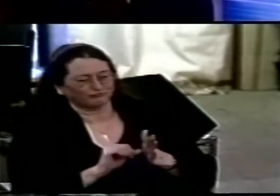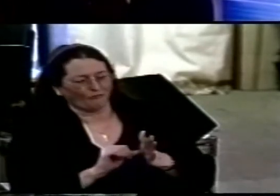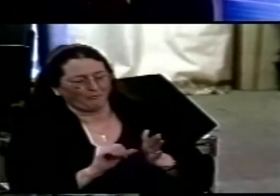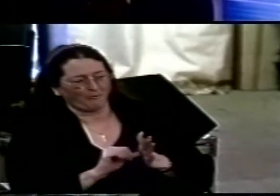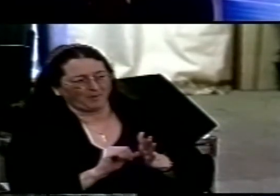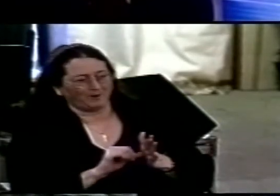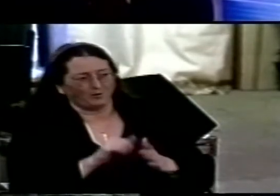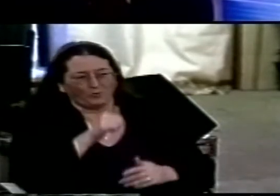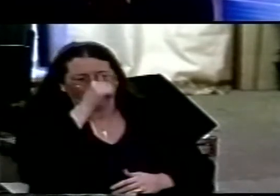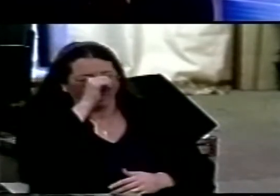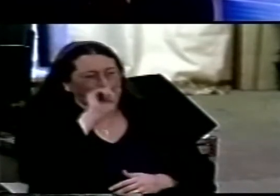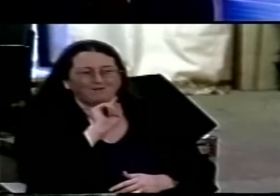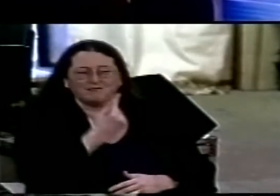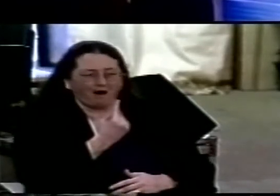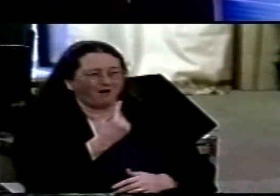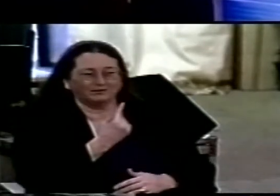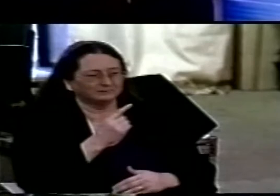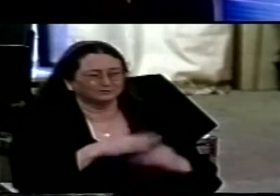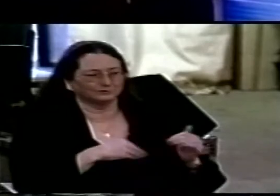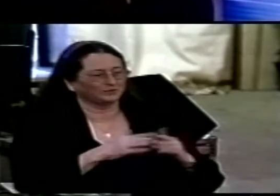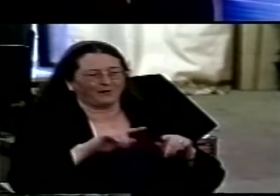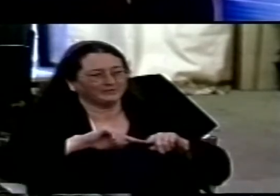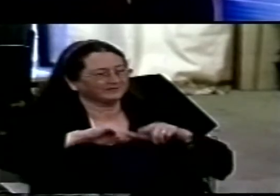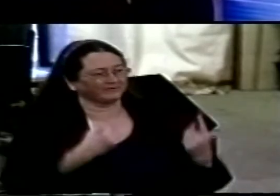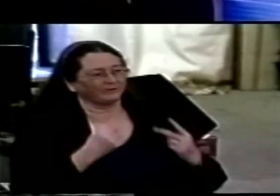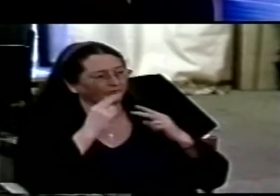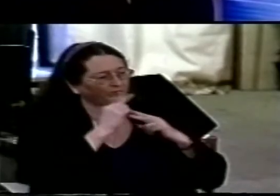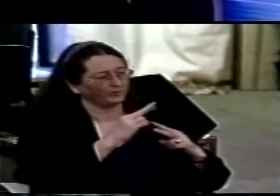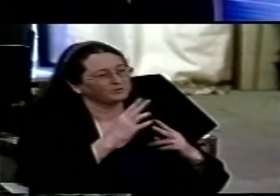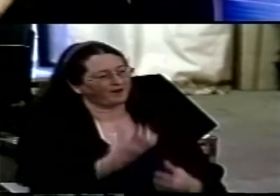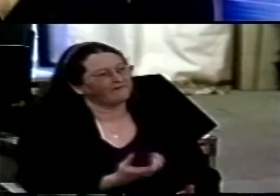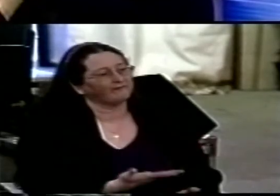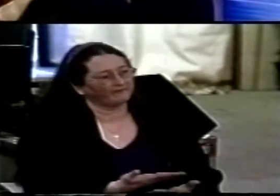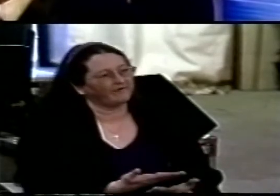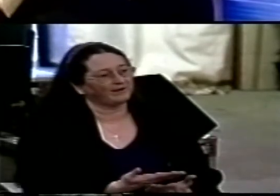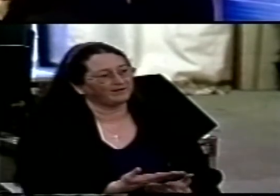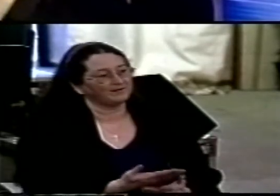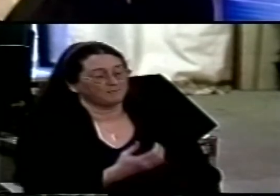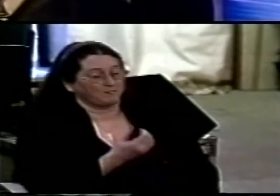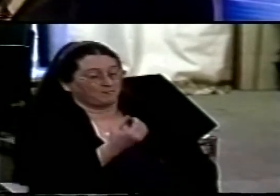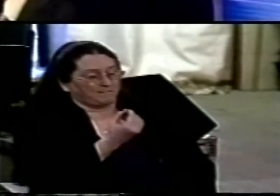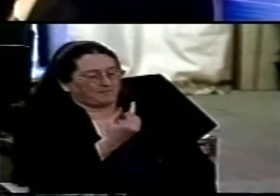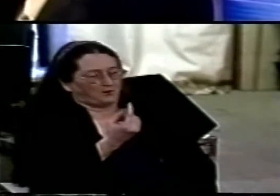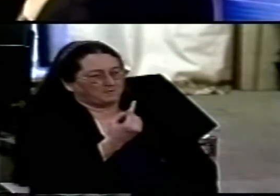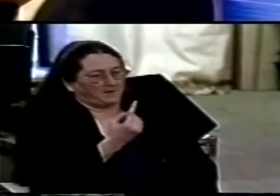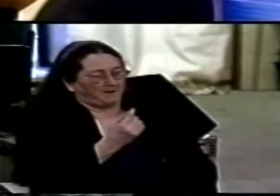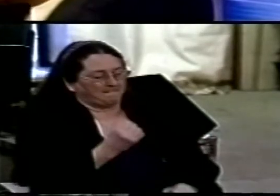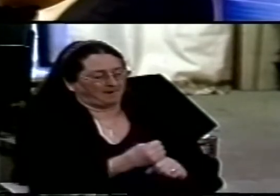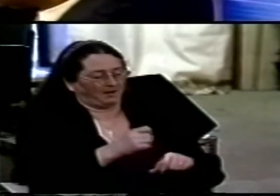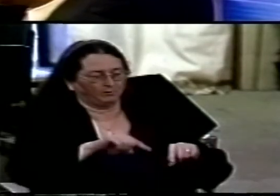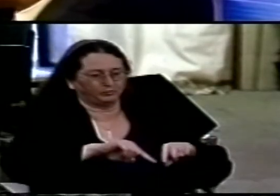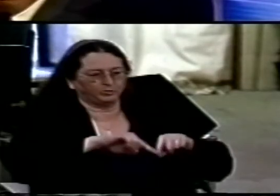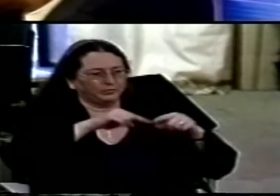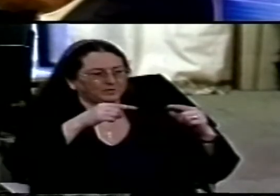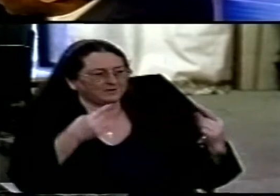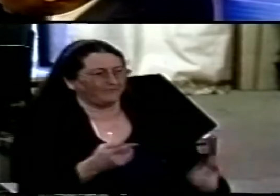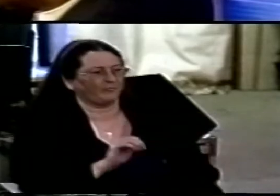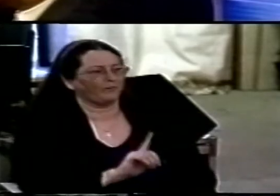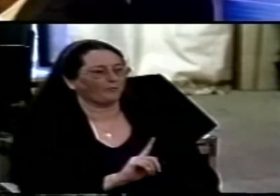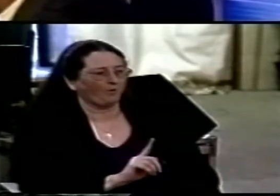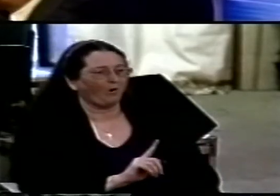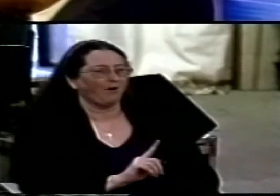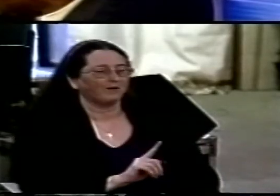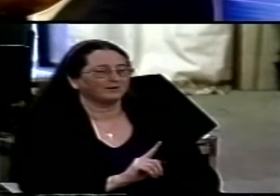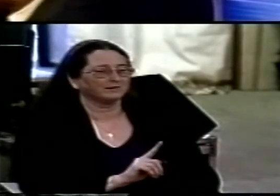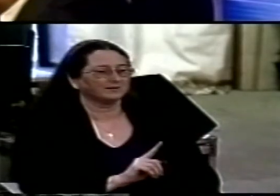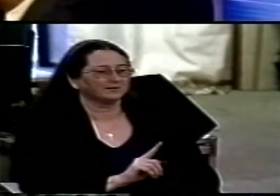will never rationalize our differences that maybe what might make the difference in the body of Christ